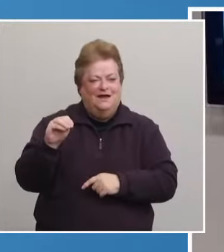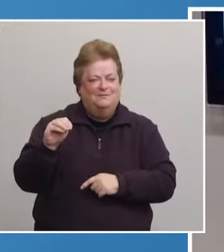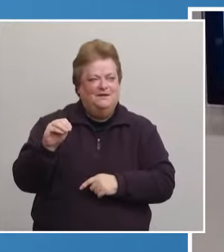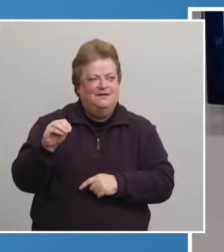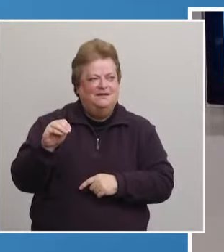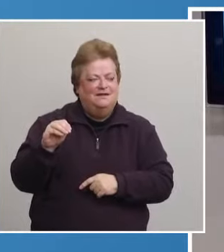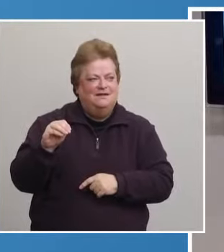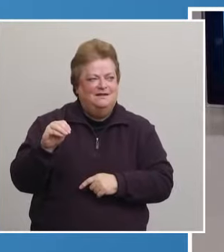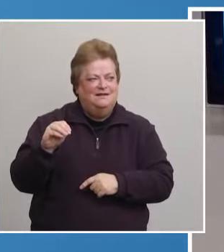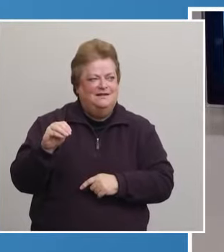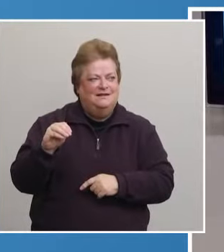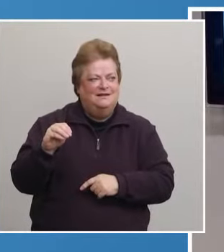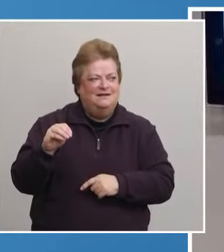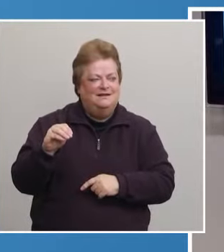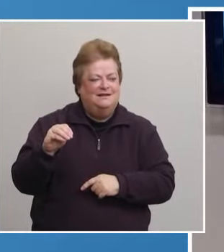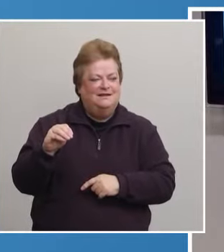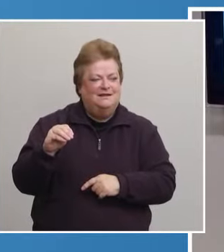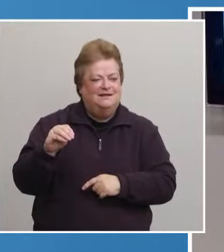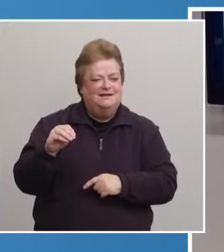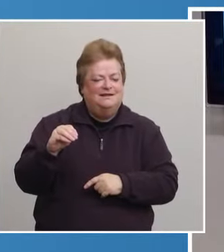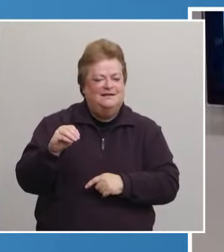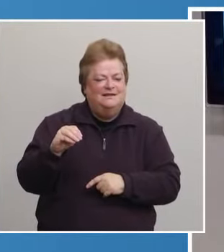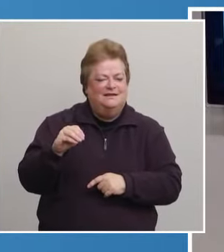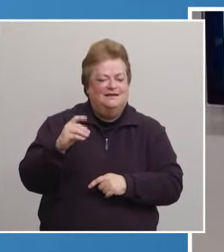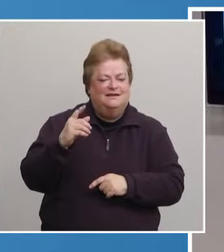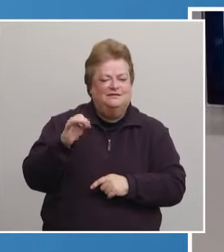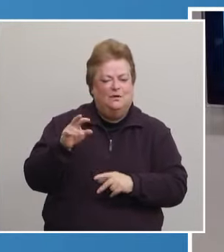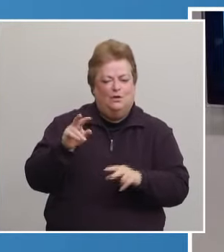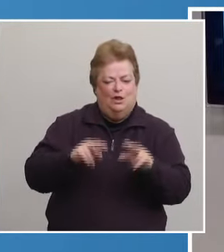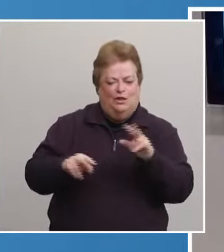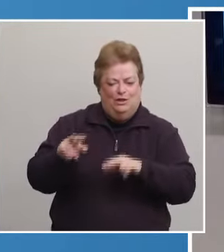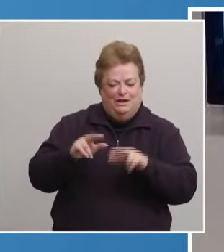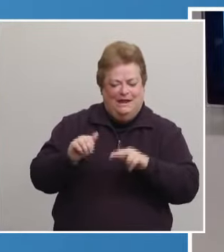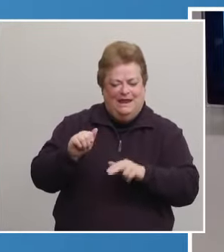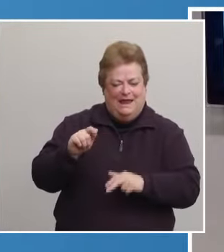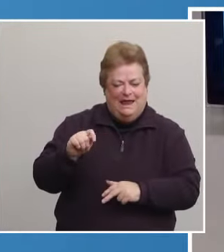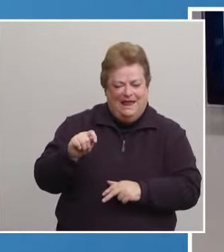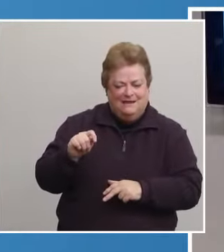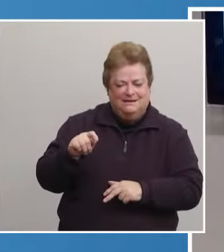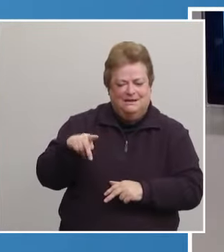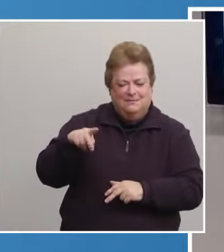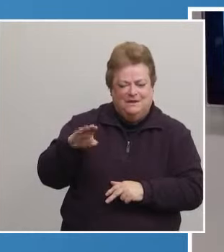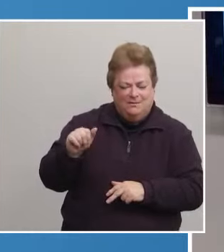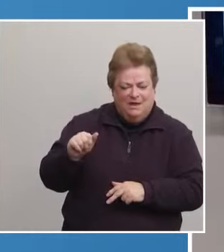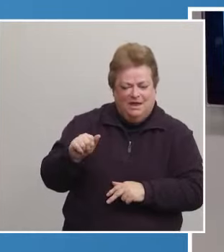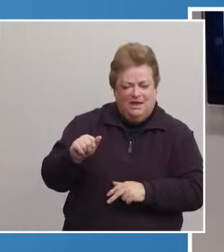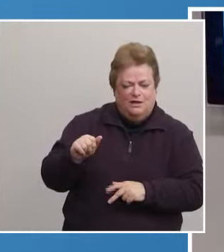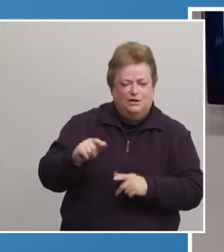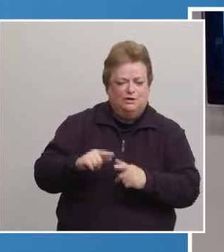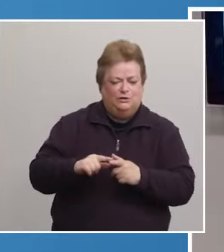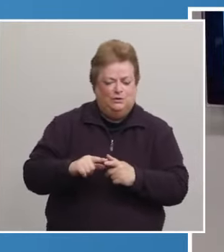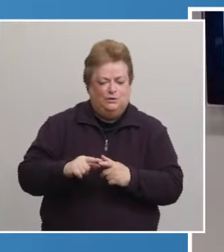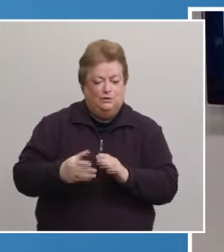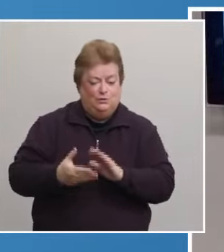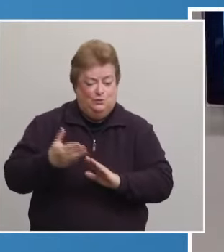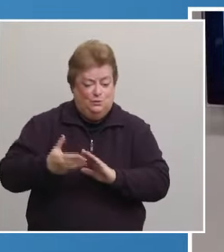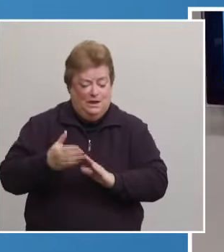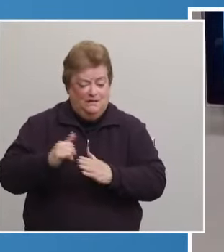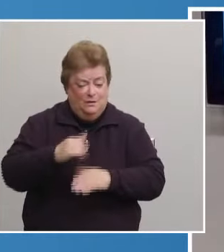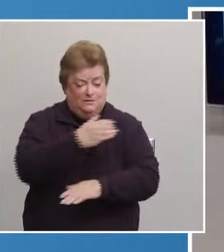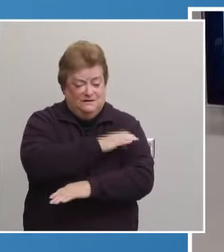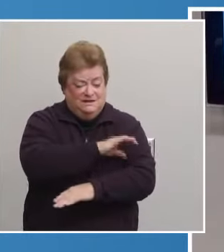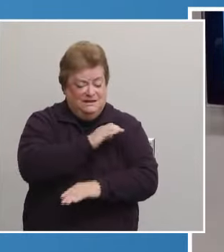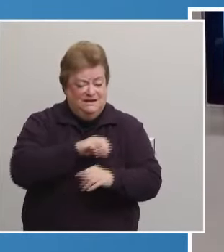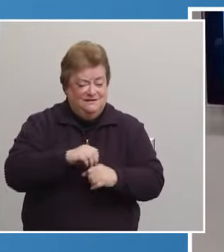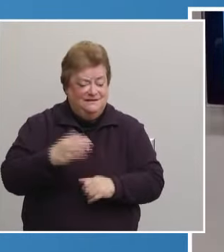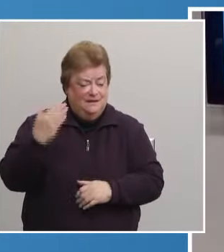many staff it's taken between the county and the city and PBA to, uh, to run the vaccination clinics in the past